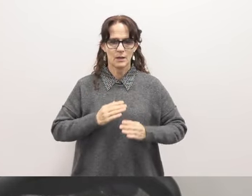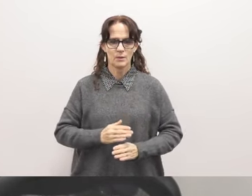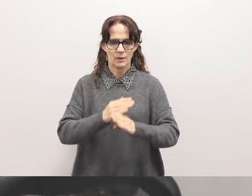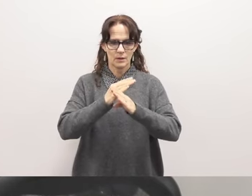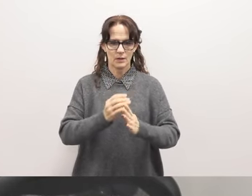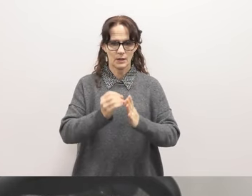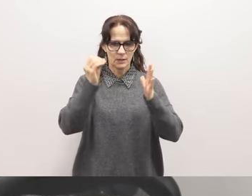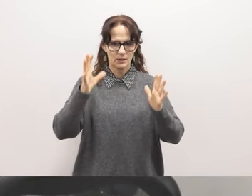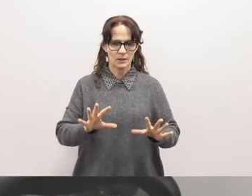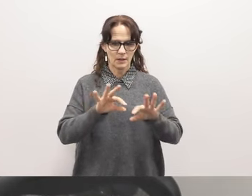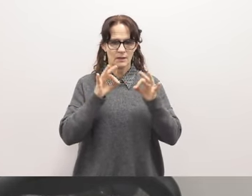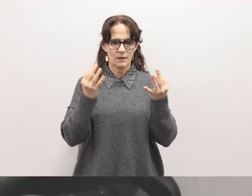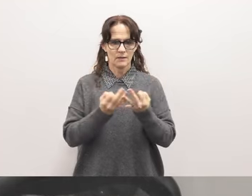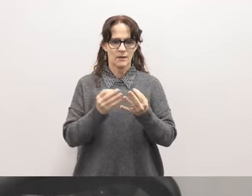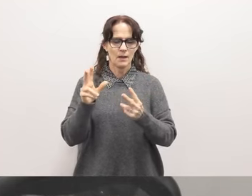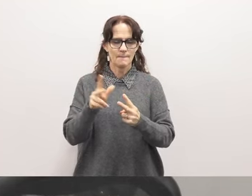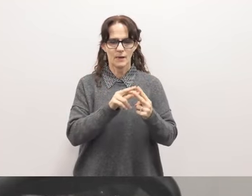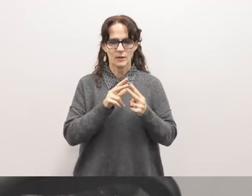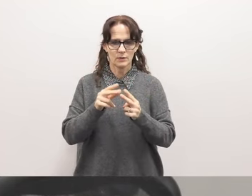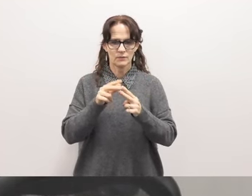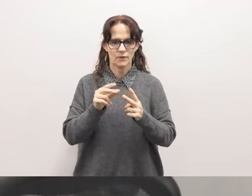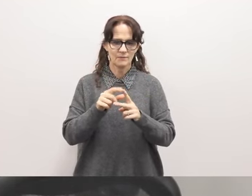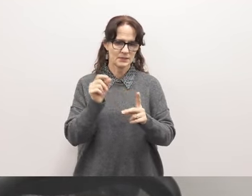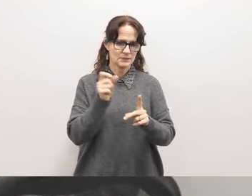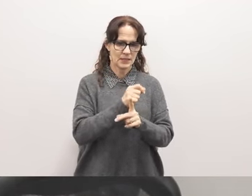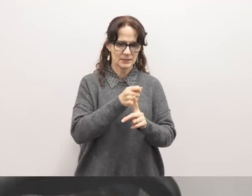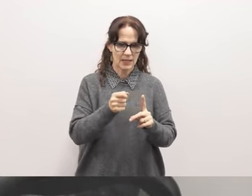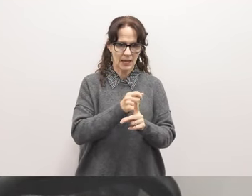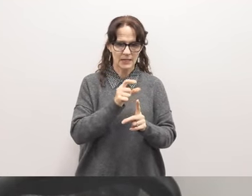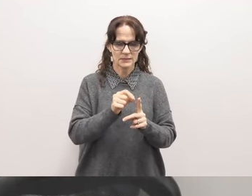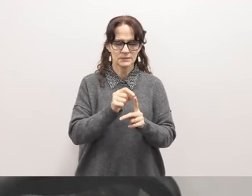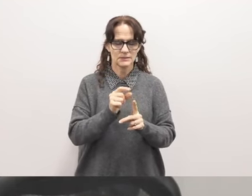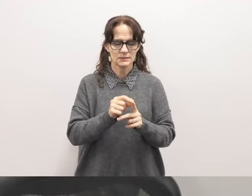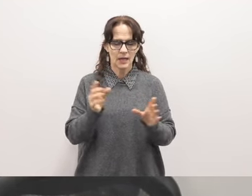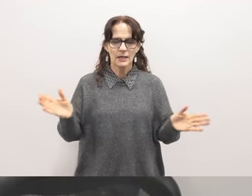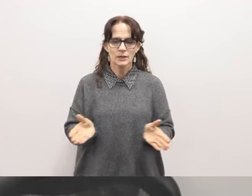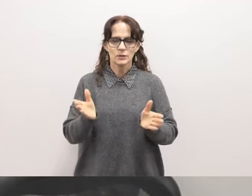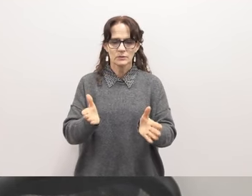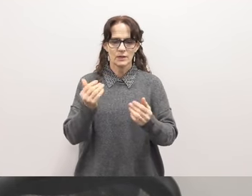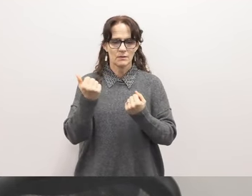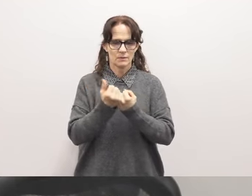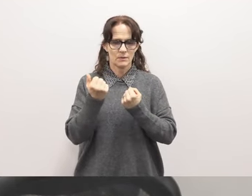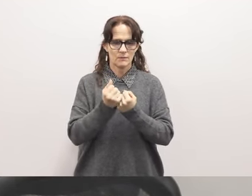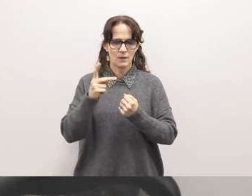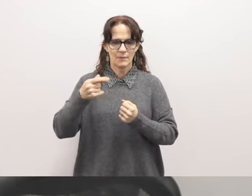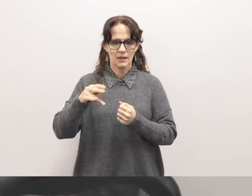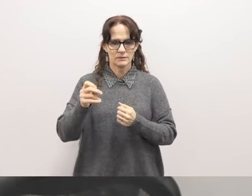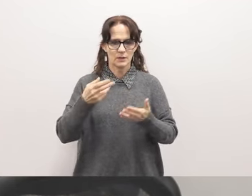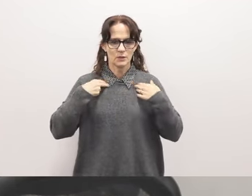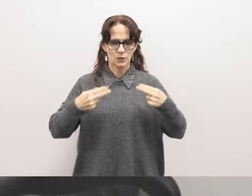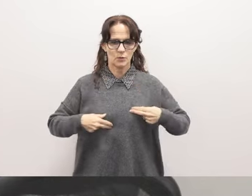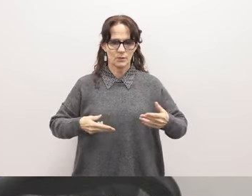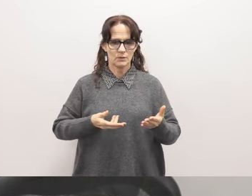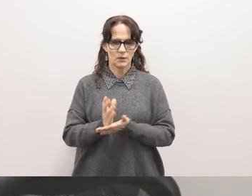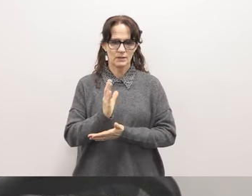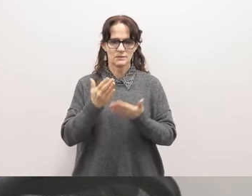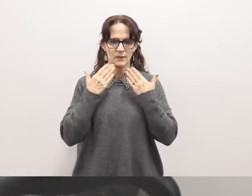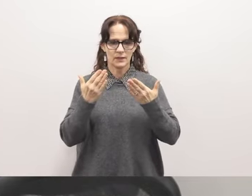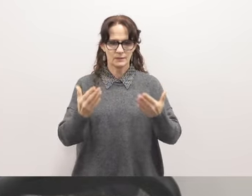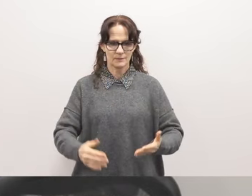its students, families, and partners from these attacks and affirm their right to advocate for the Palestine human rights. Thank you.